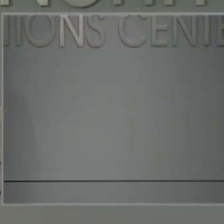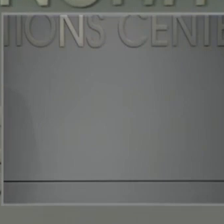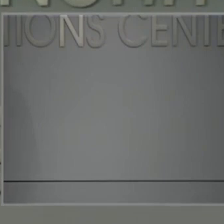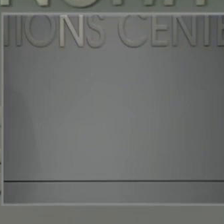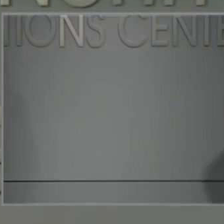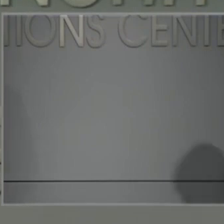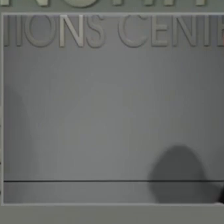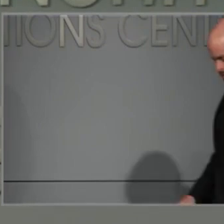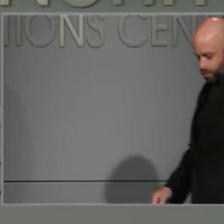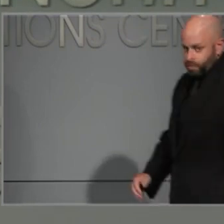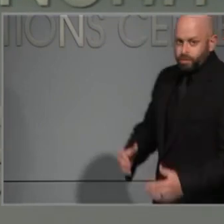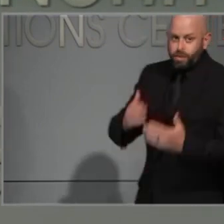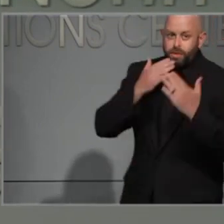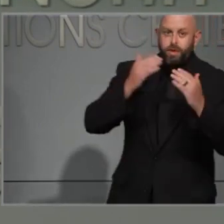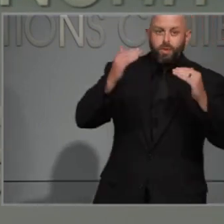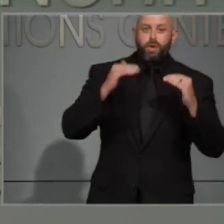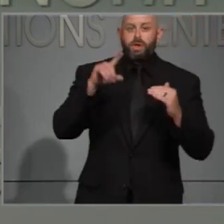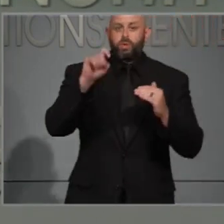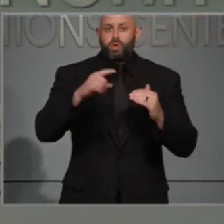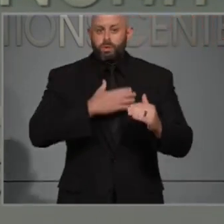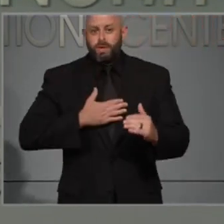Thank you. Next question, please.